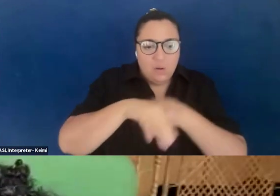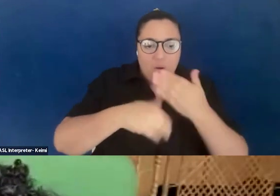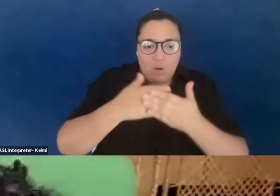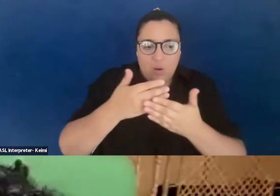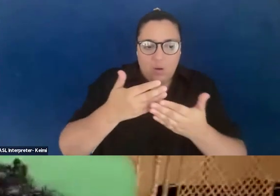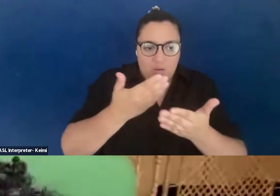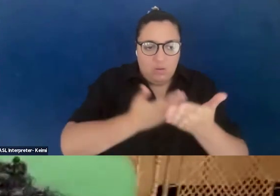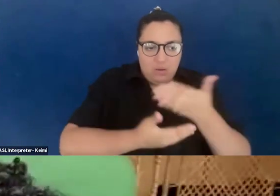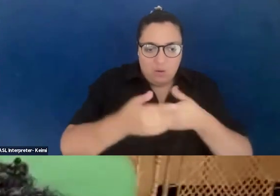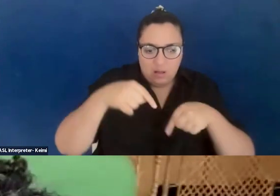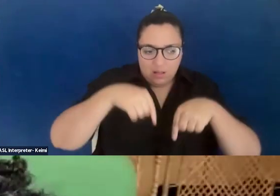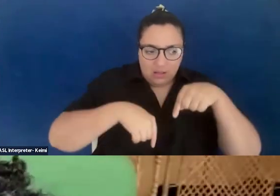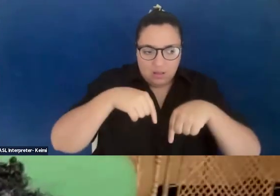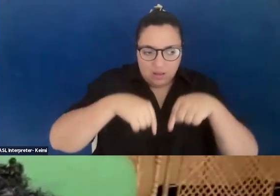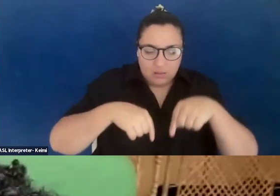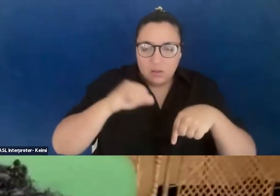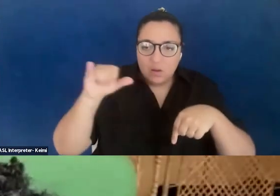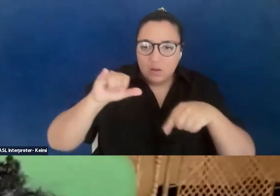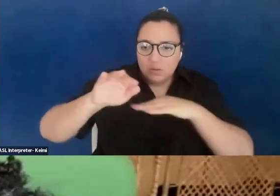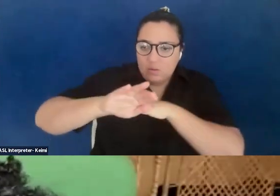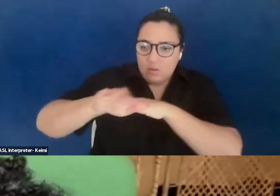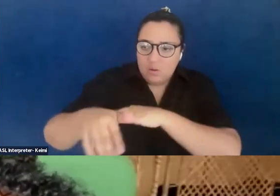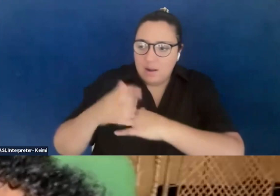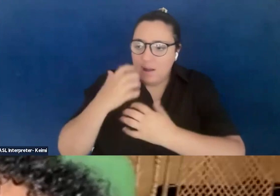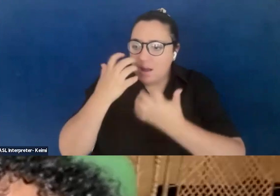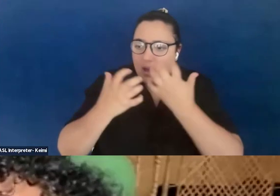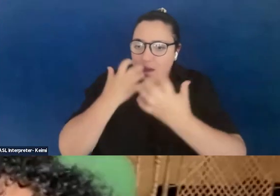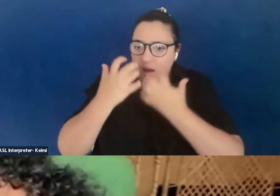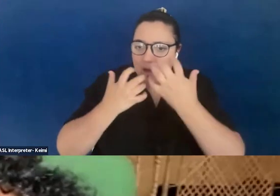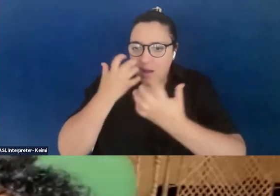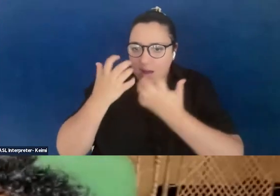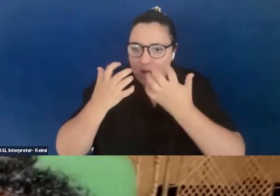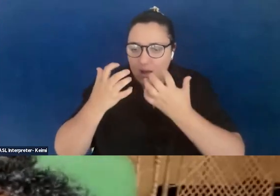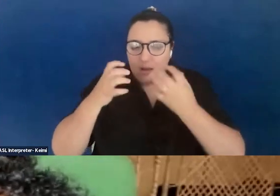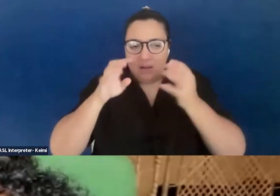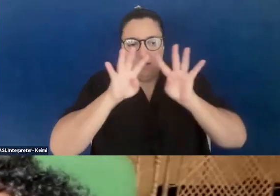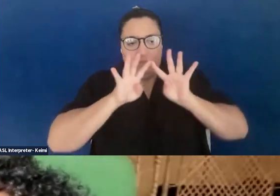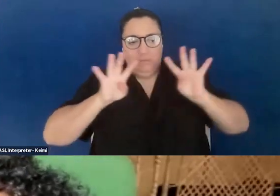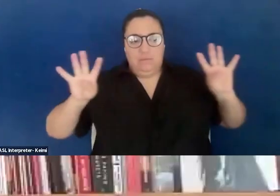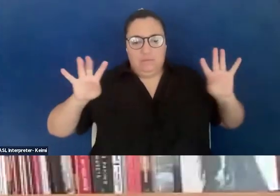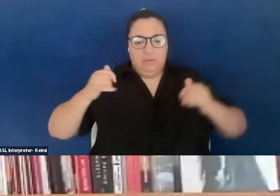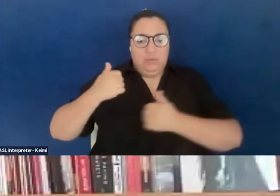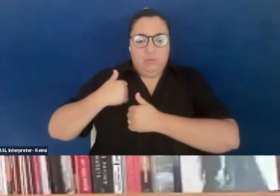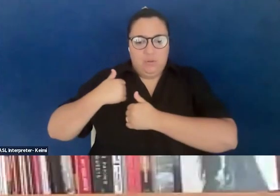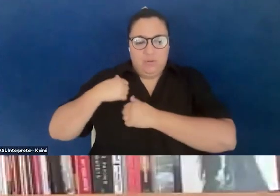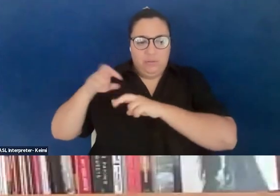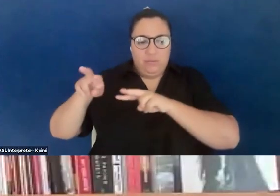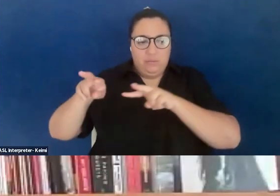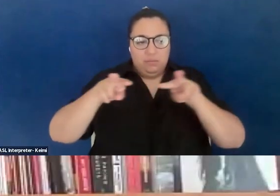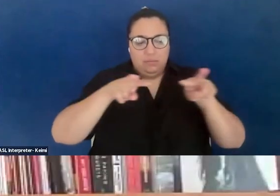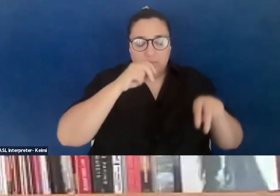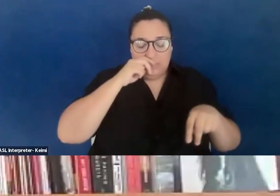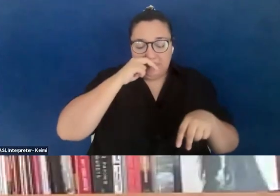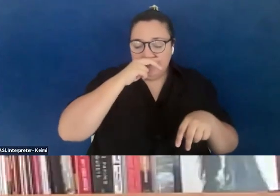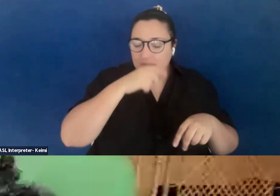about the night-long screams that reached the observation post where soldiers lounged about, nor do I wish to speak